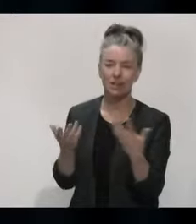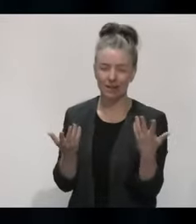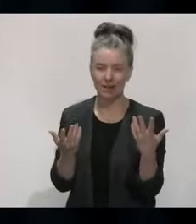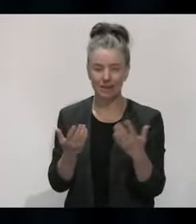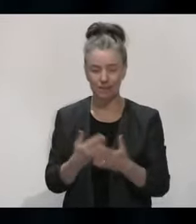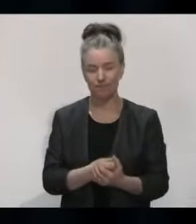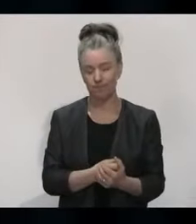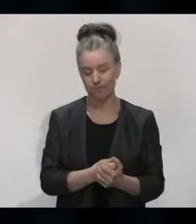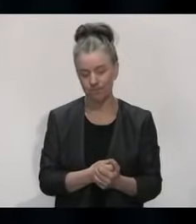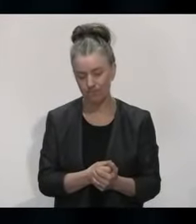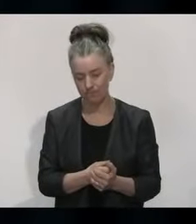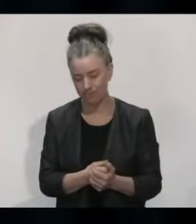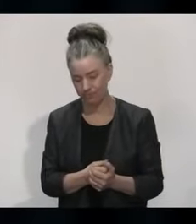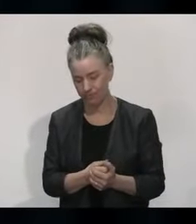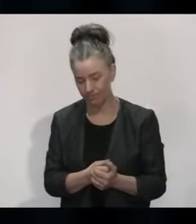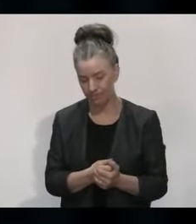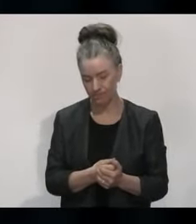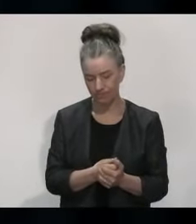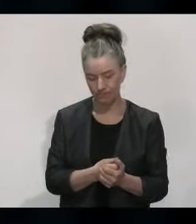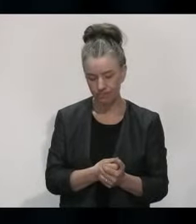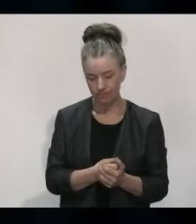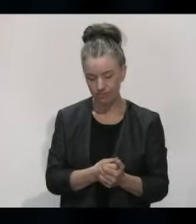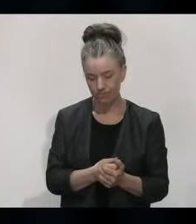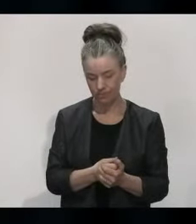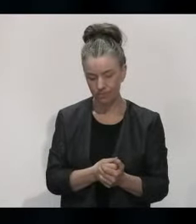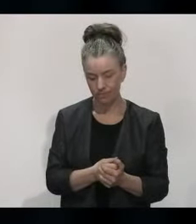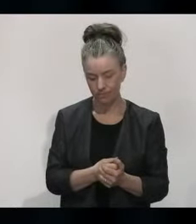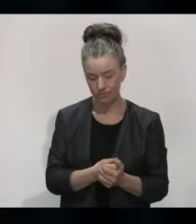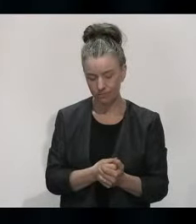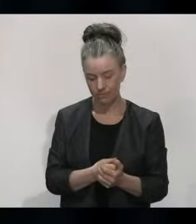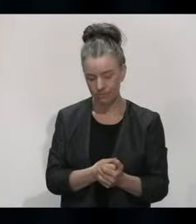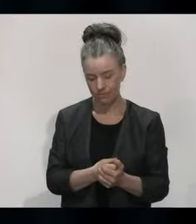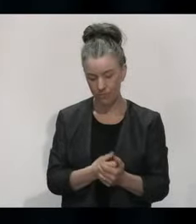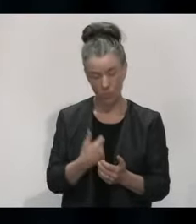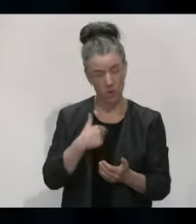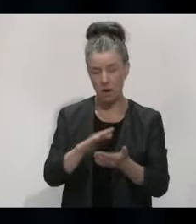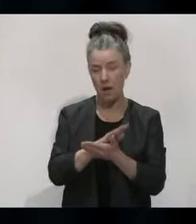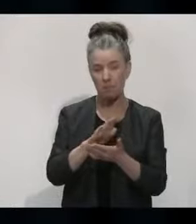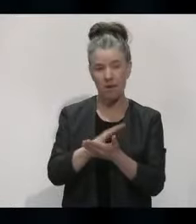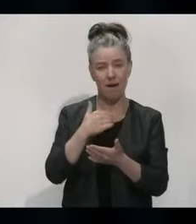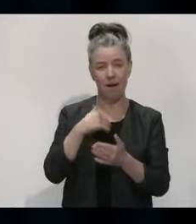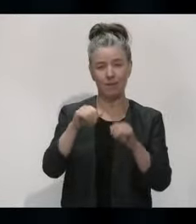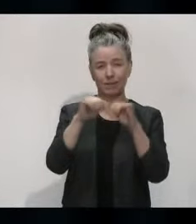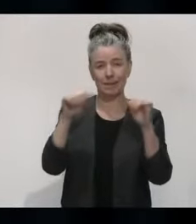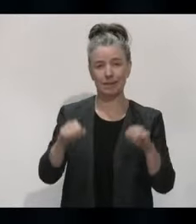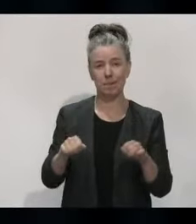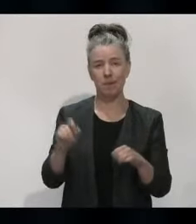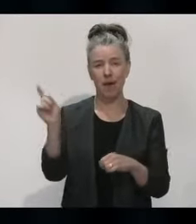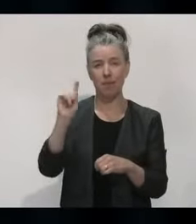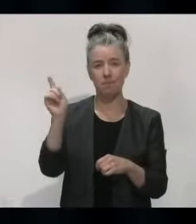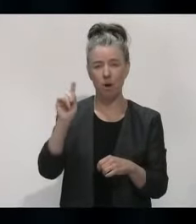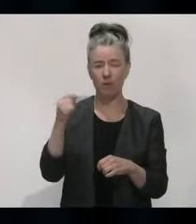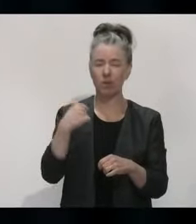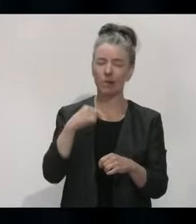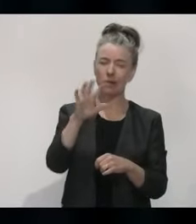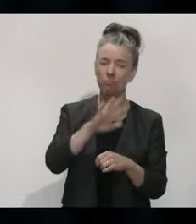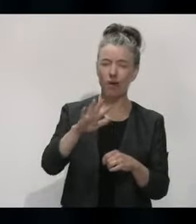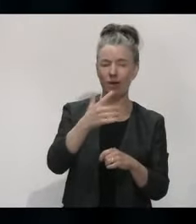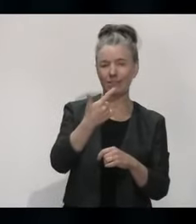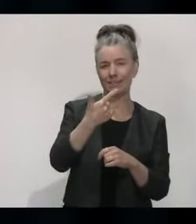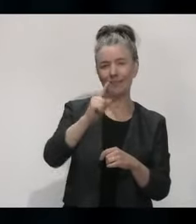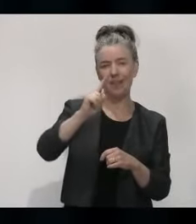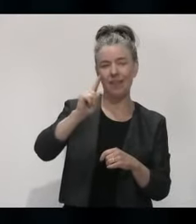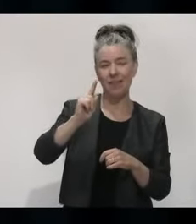order to allow for that. So we're confident in our arrangements around the, you know, give or take, it's around about 7,000